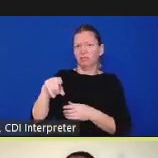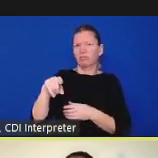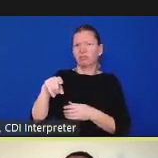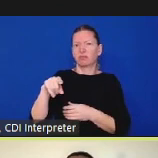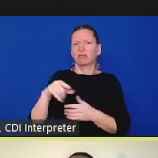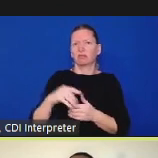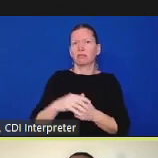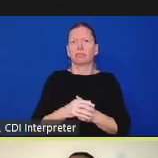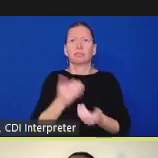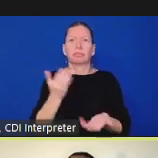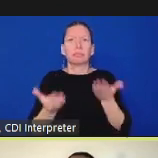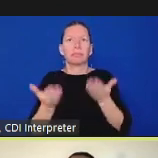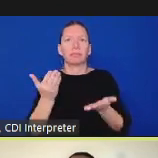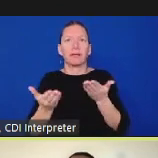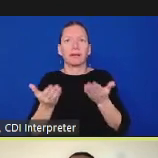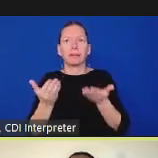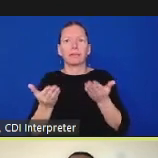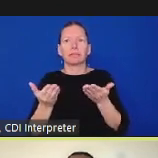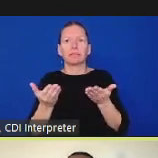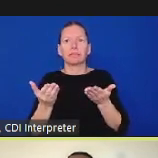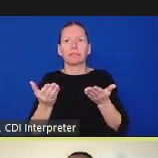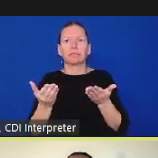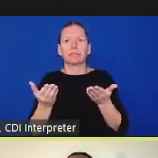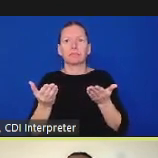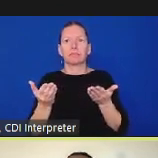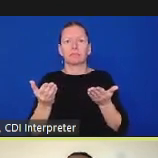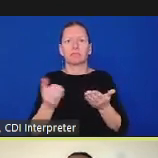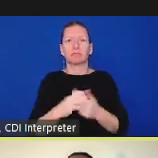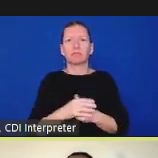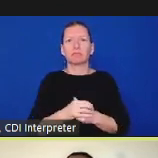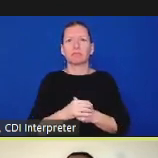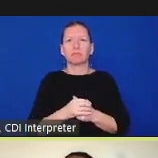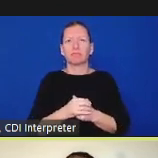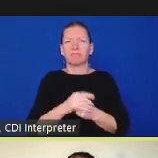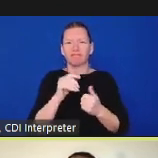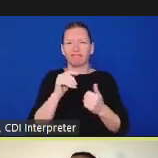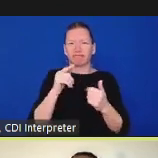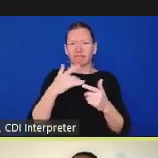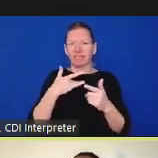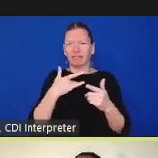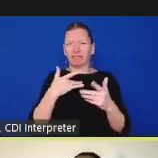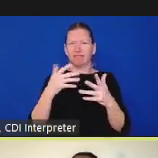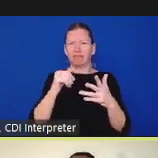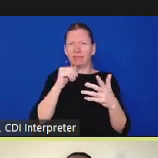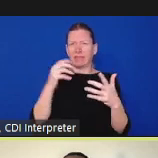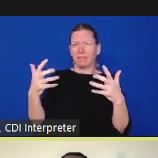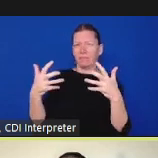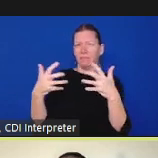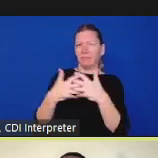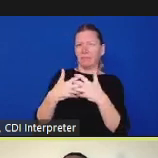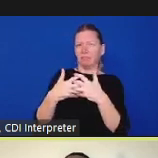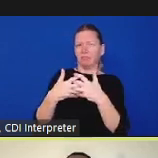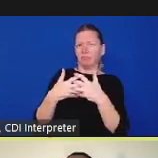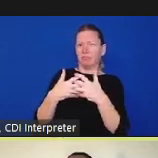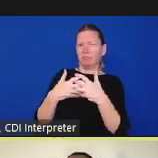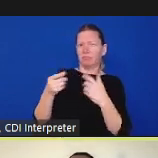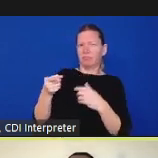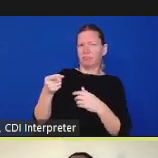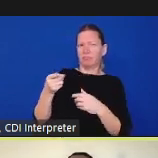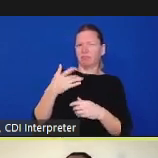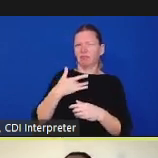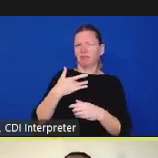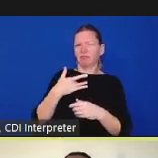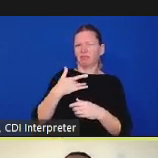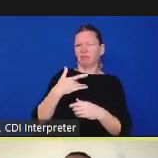that fits into the scheme of oversight so these inspectors general fall into what we call the auditor or monitor